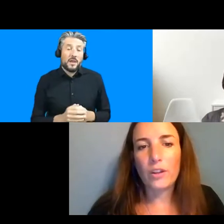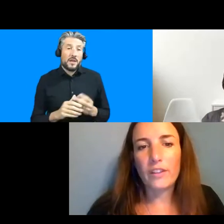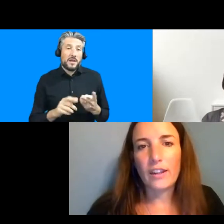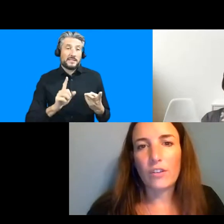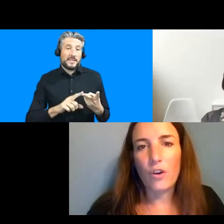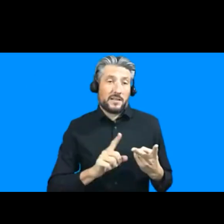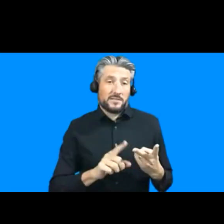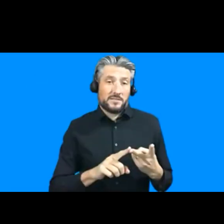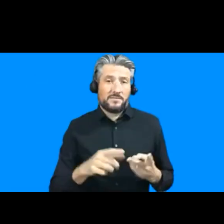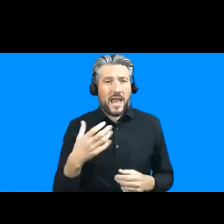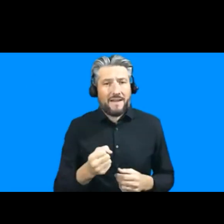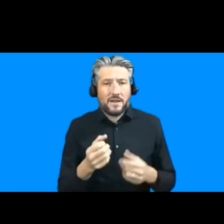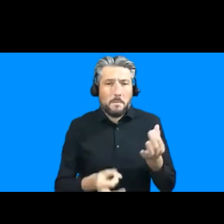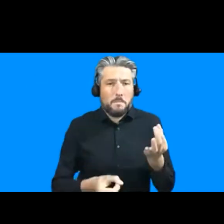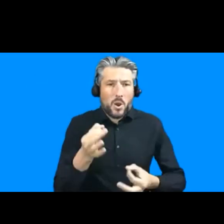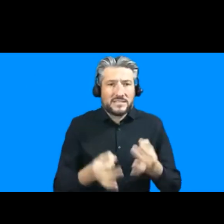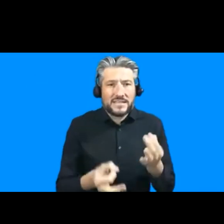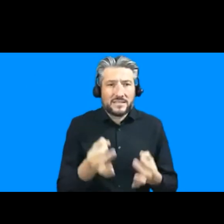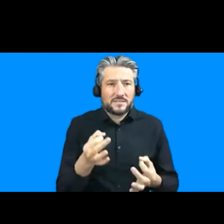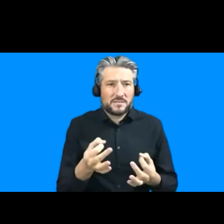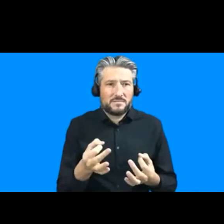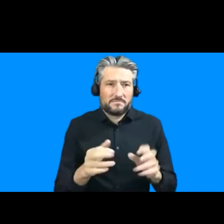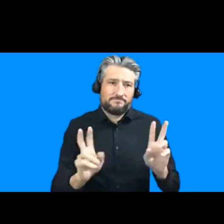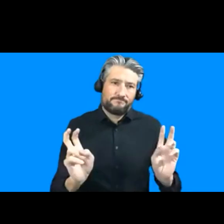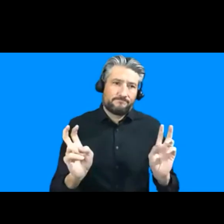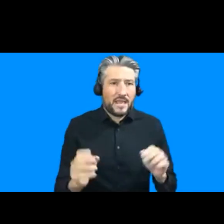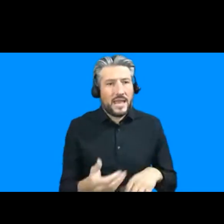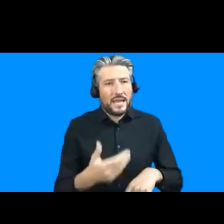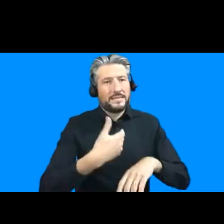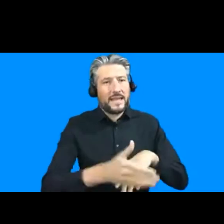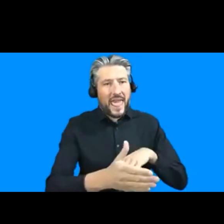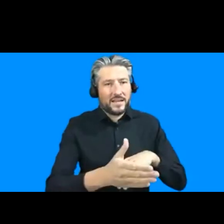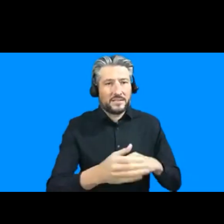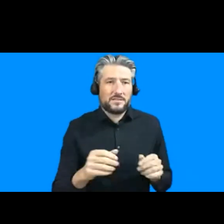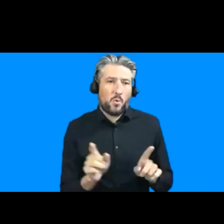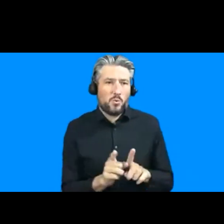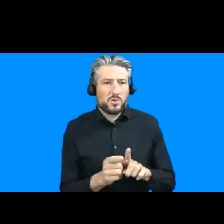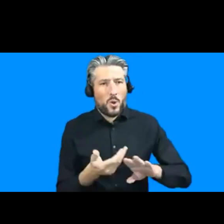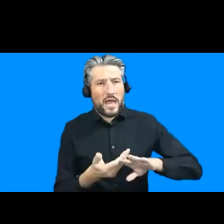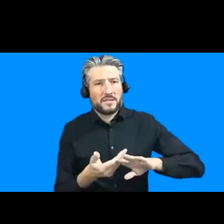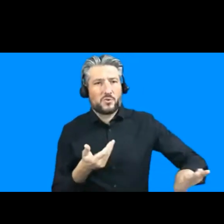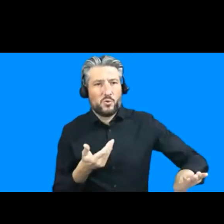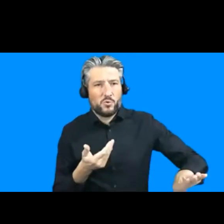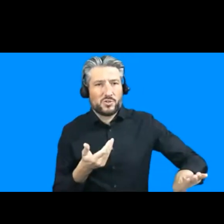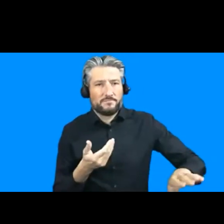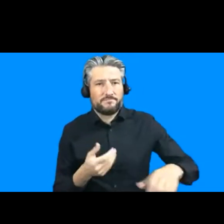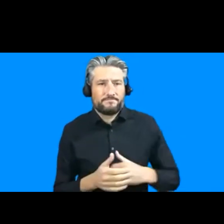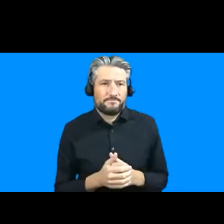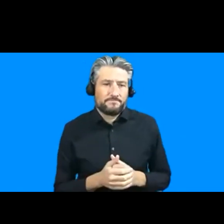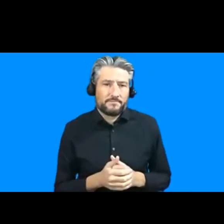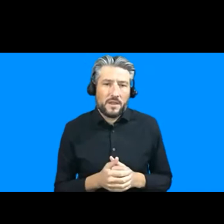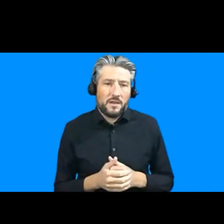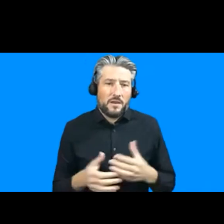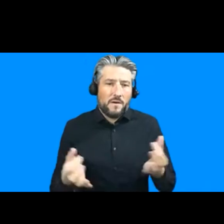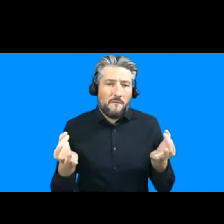also a politics of neglect and exclusion so informal settlements are home to vulnerable populations